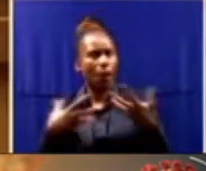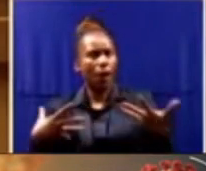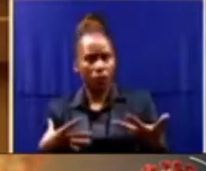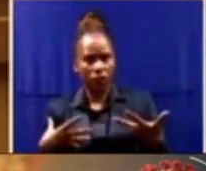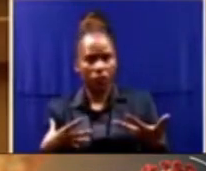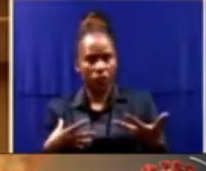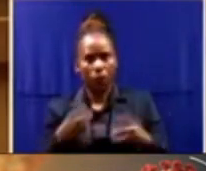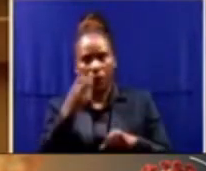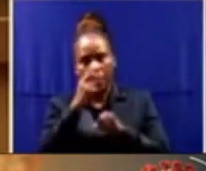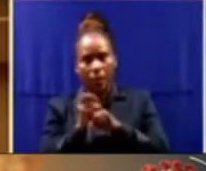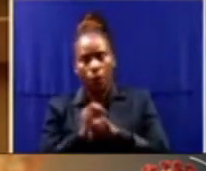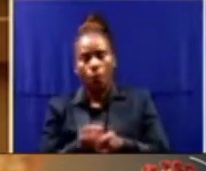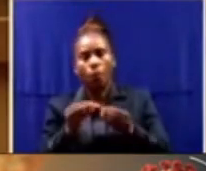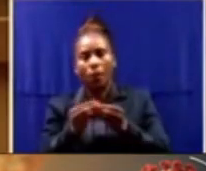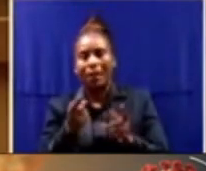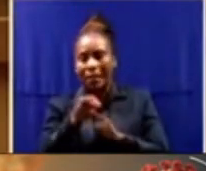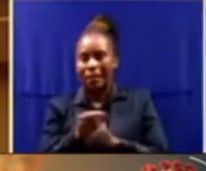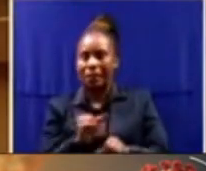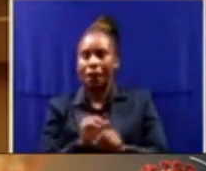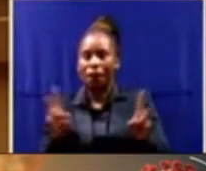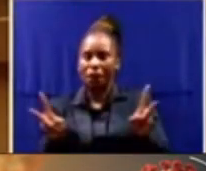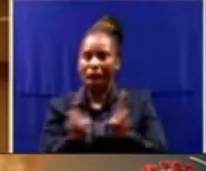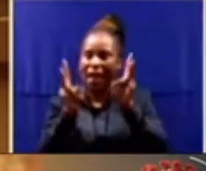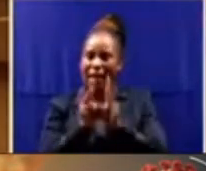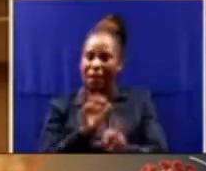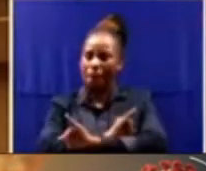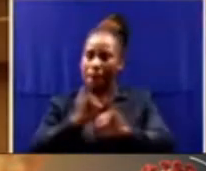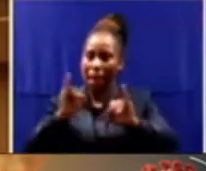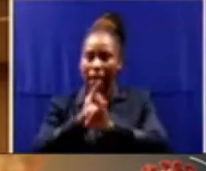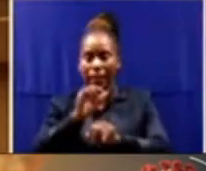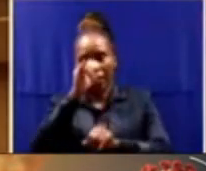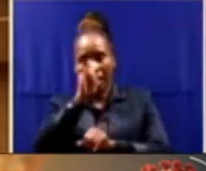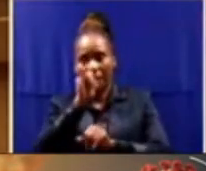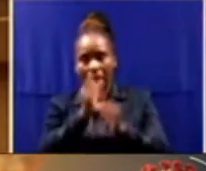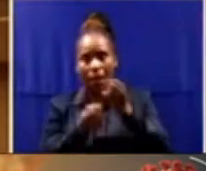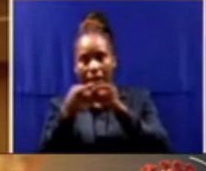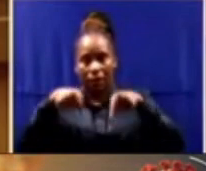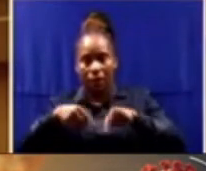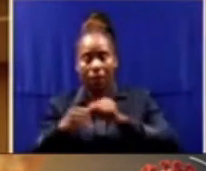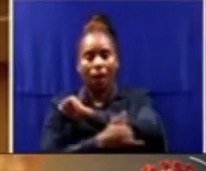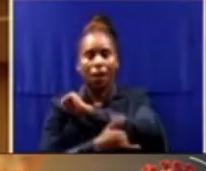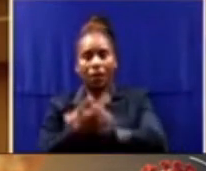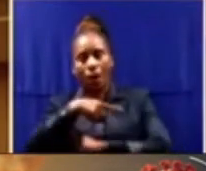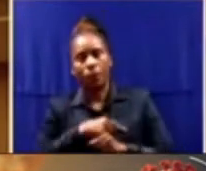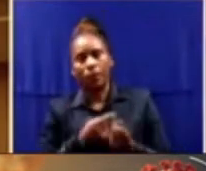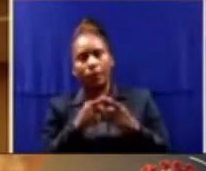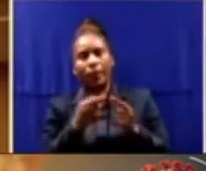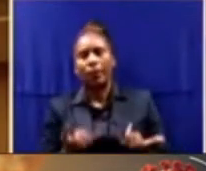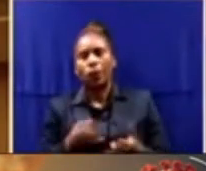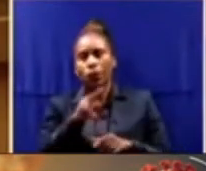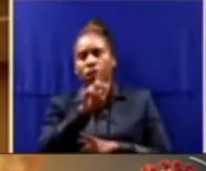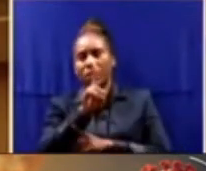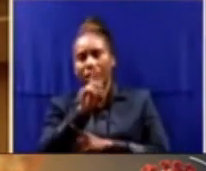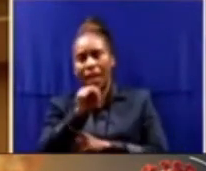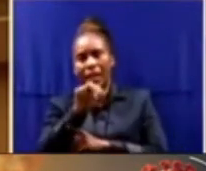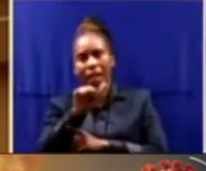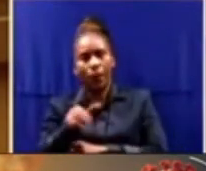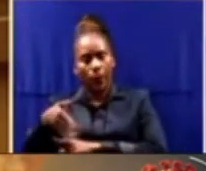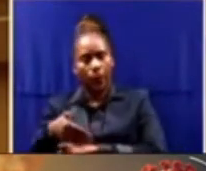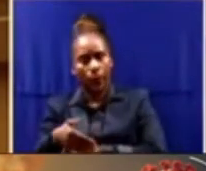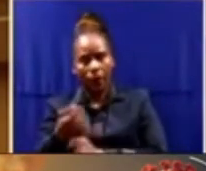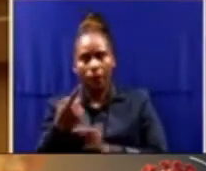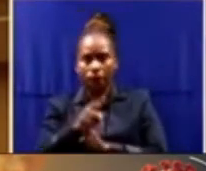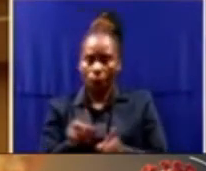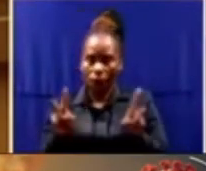most violent and heinous crimes in our country. It is about ensuring that there are consequences for violent criminals and that they are